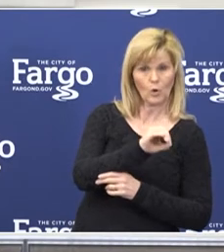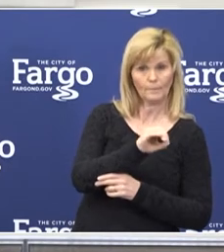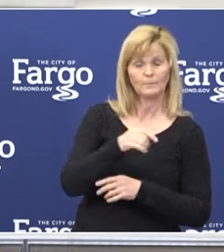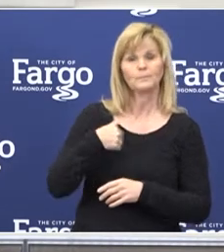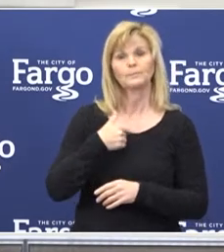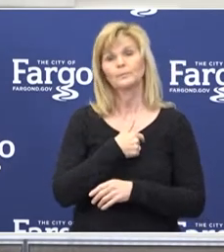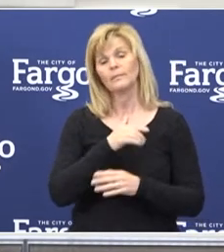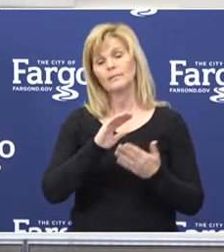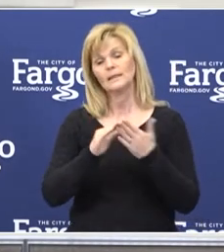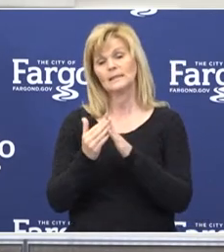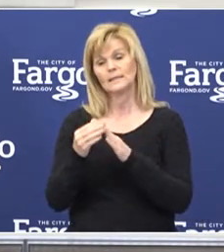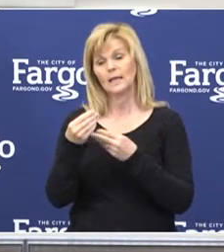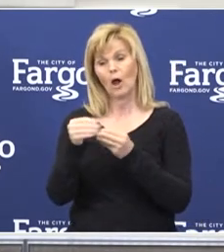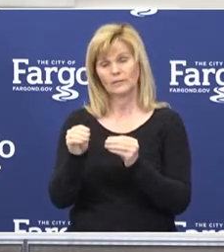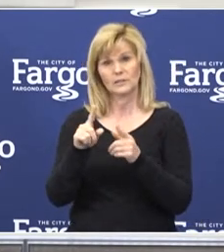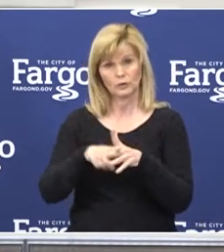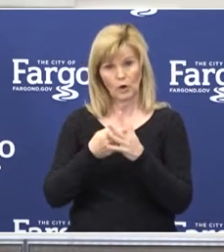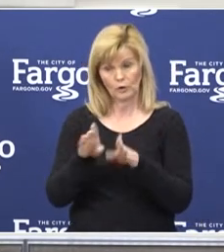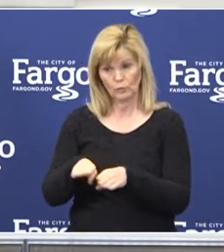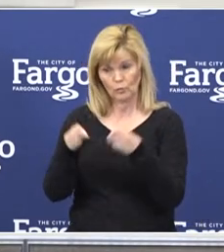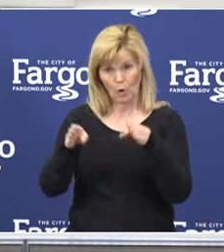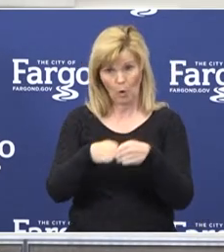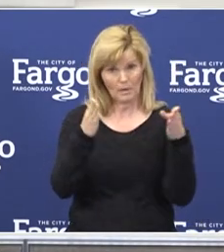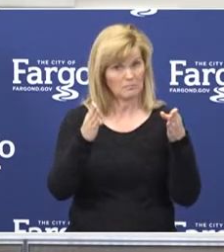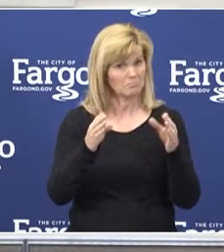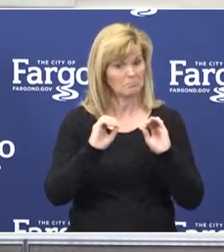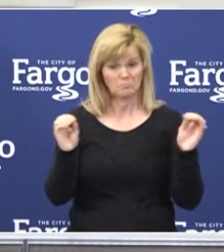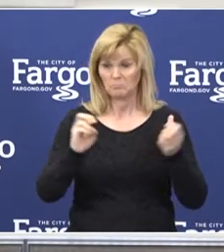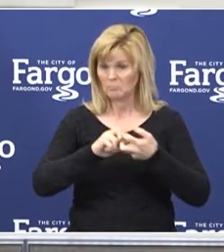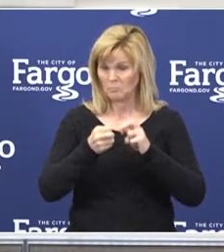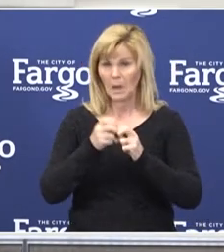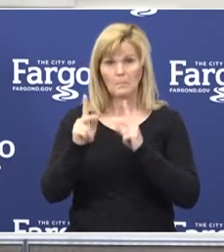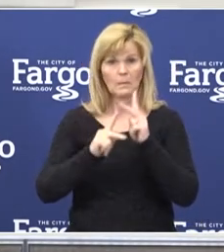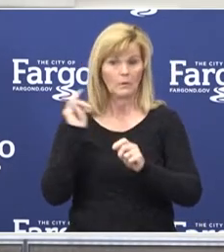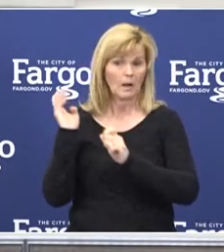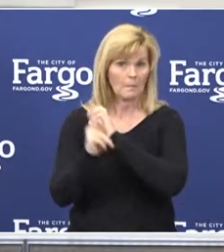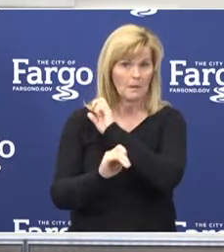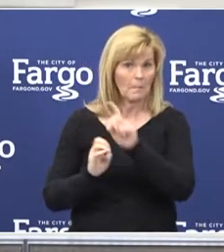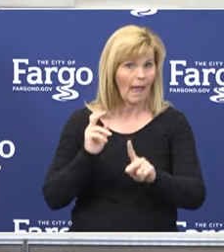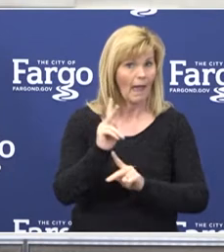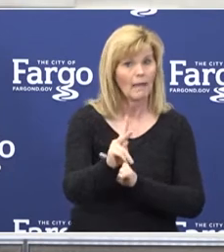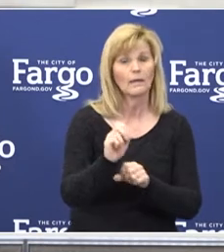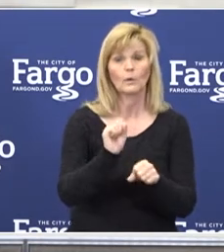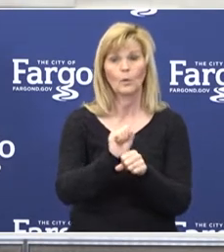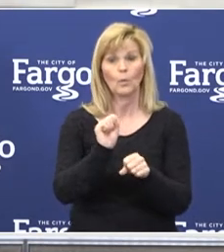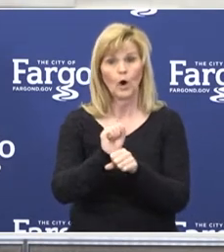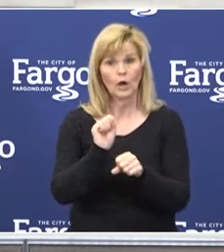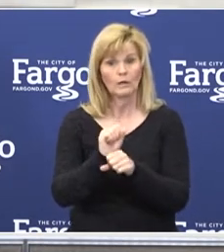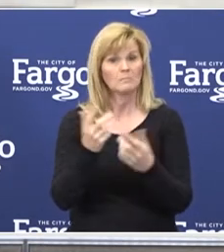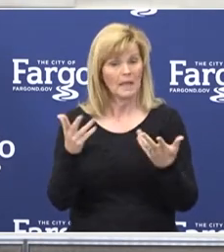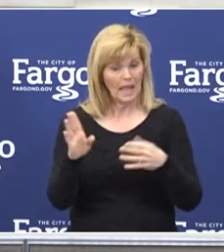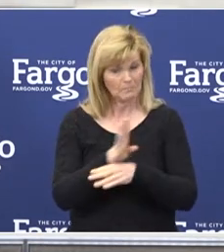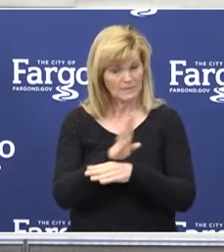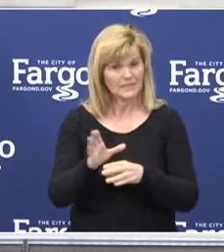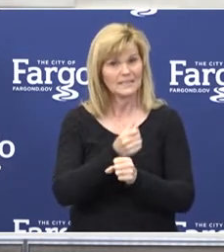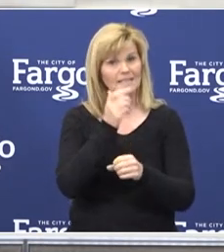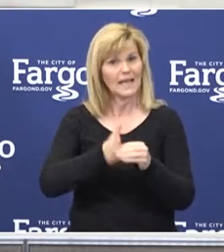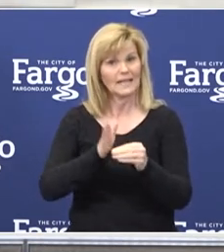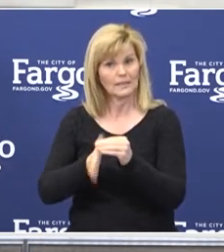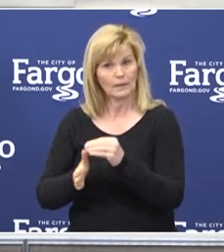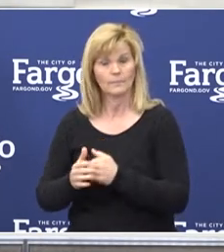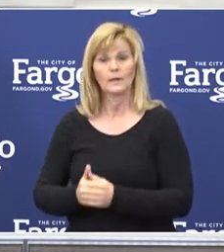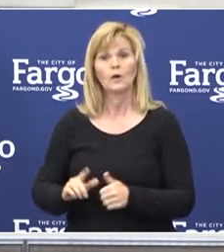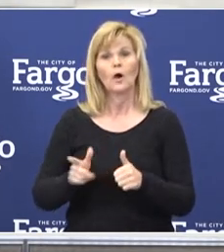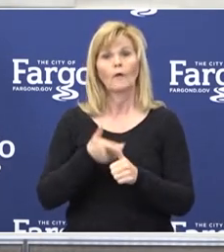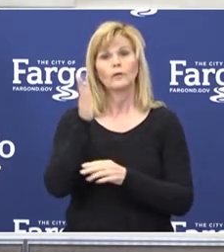offices have been open, and it's gone uneventful. People are coming back into the facility, and we're getting business done. Our first